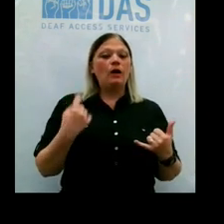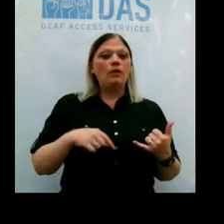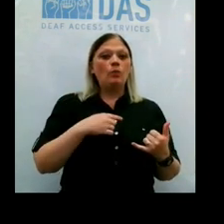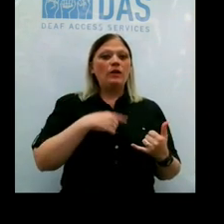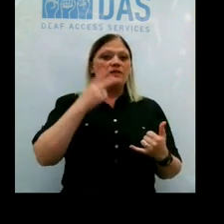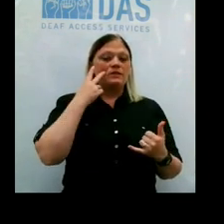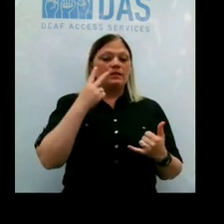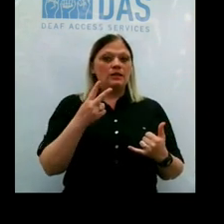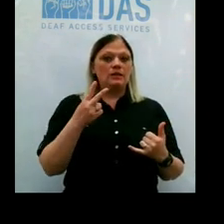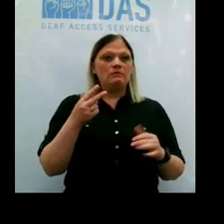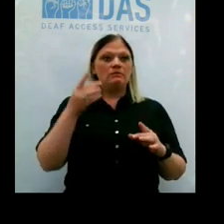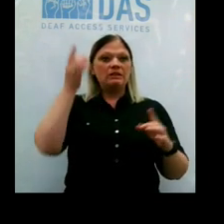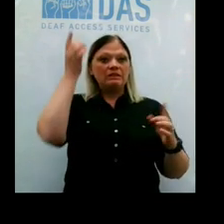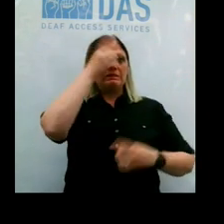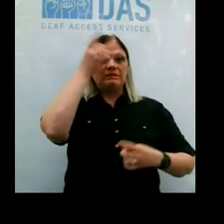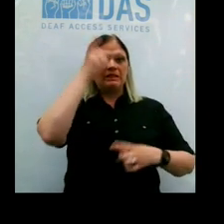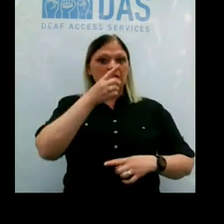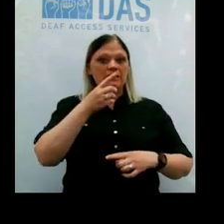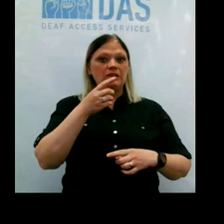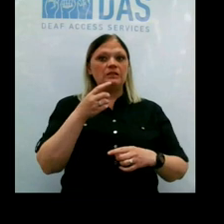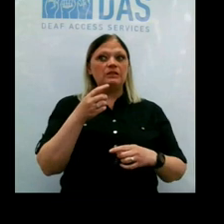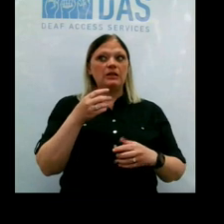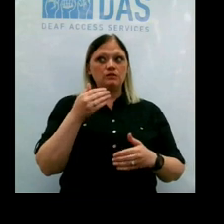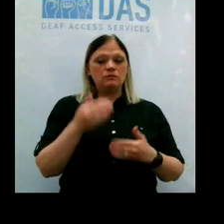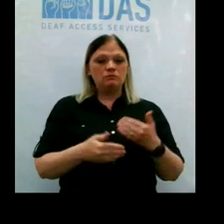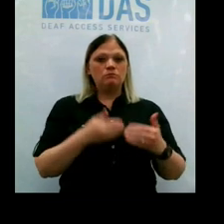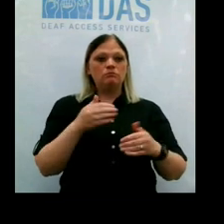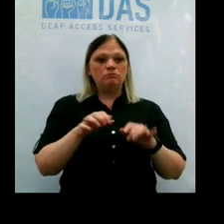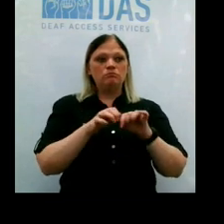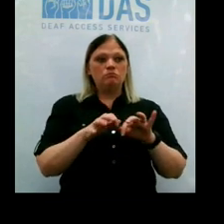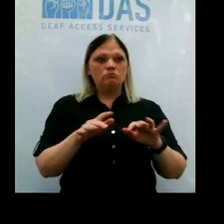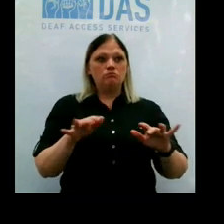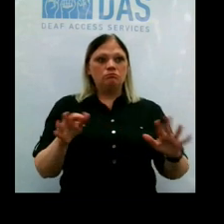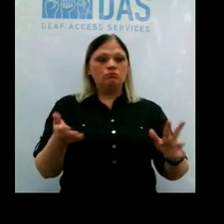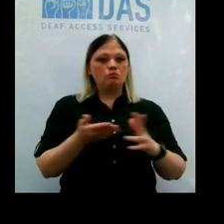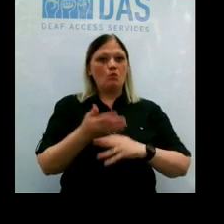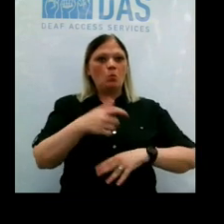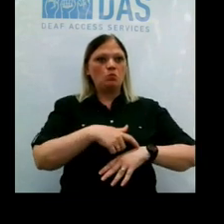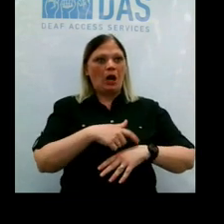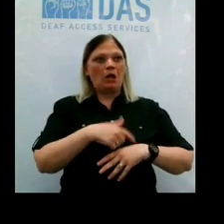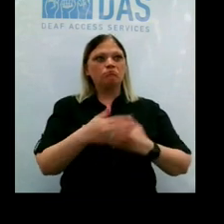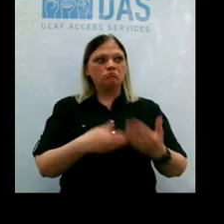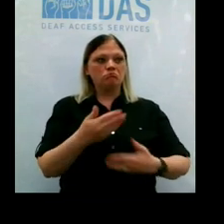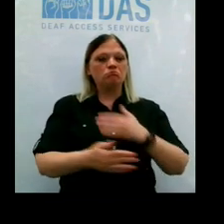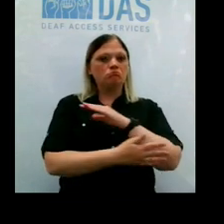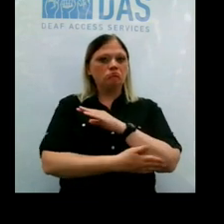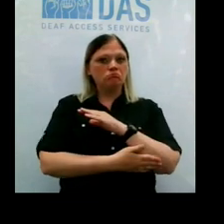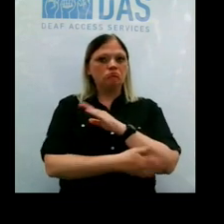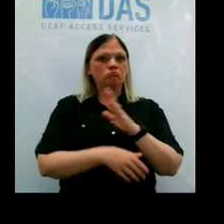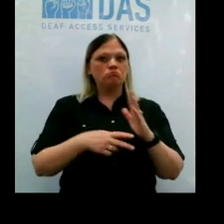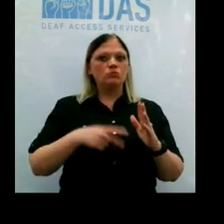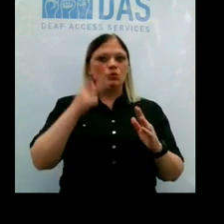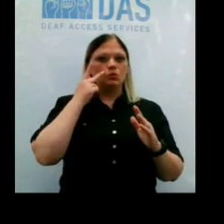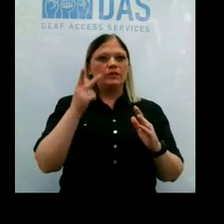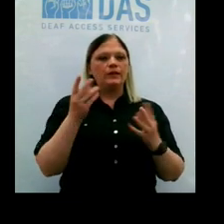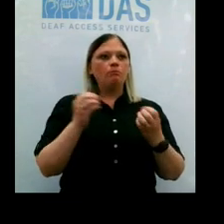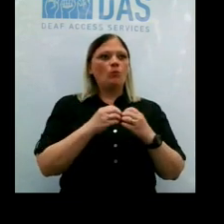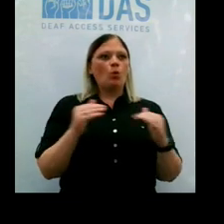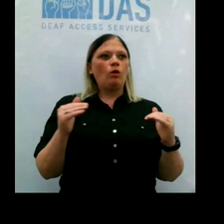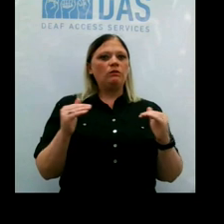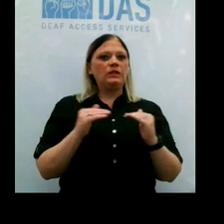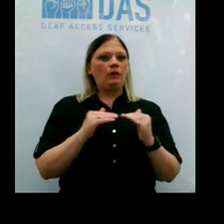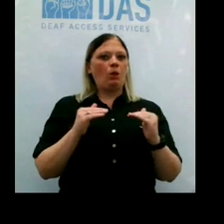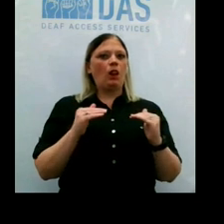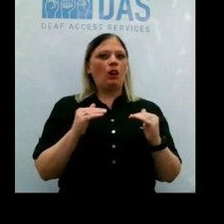you know, that the disease has progressed, you know, throughout our community over time, we're seeing this more as well equal out. And